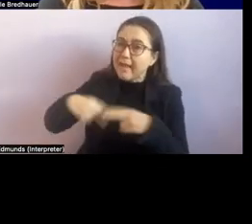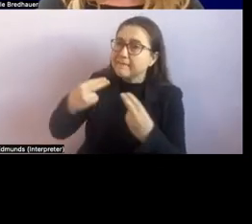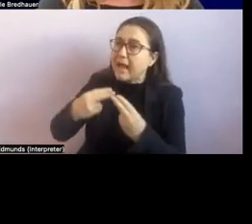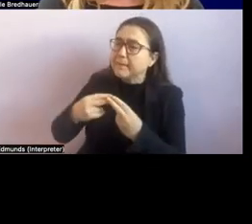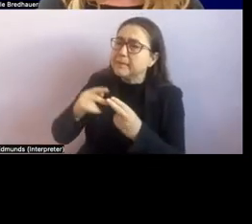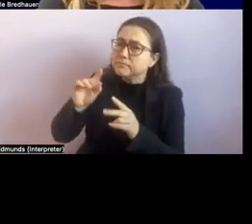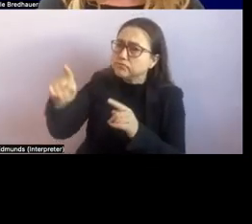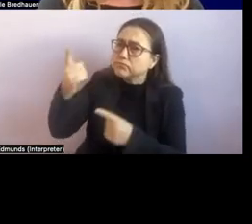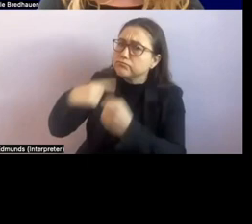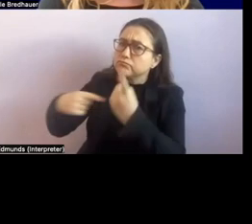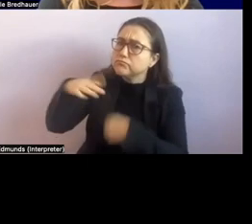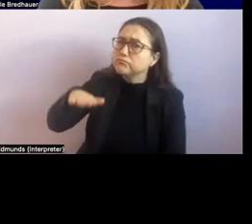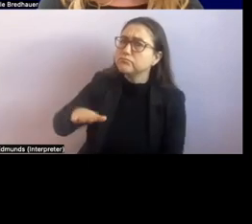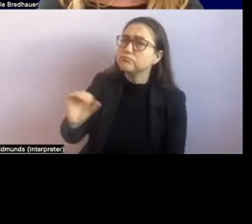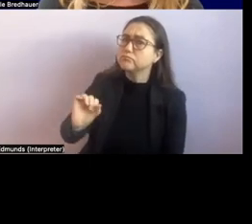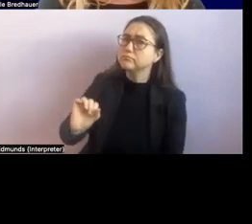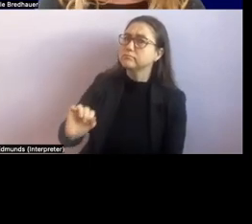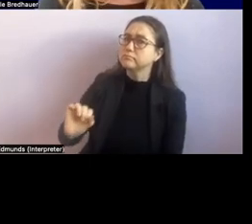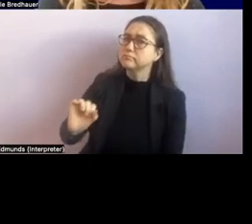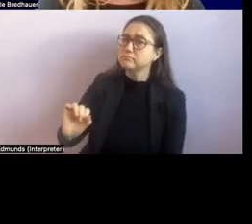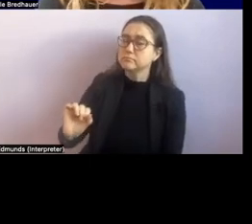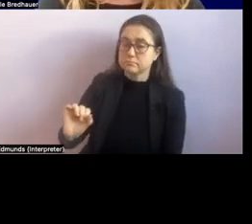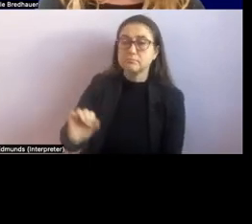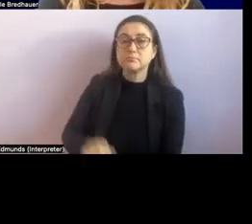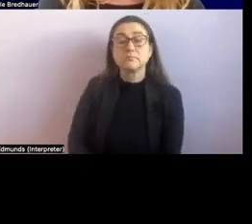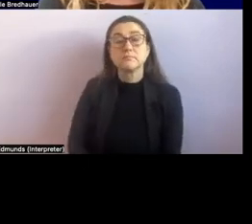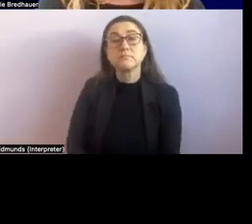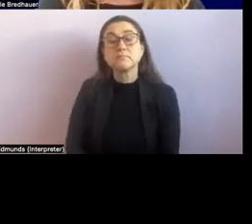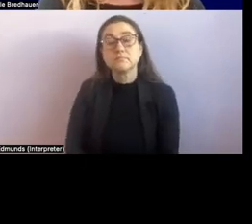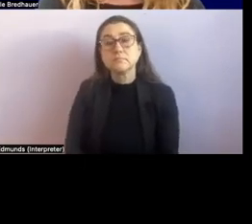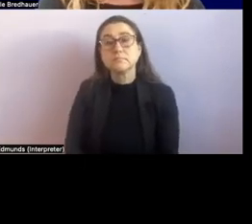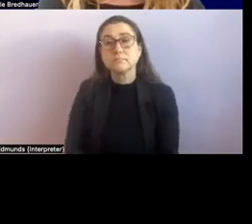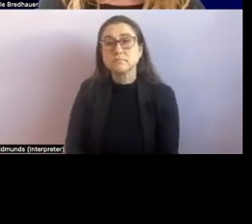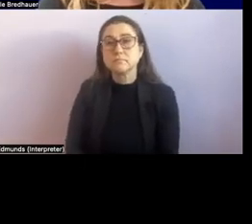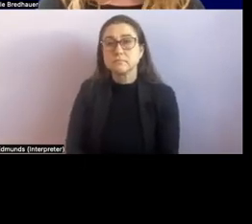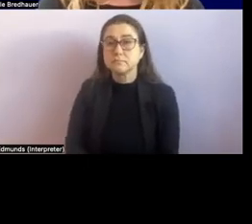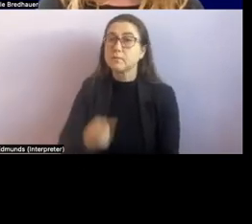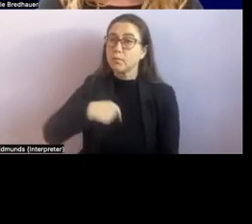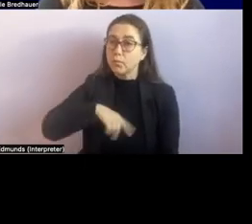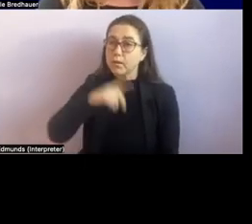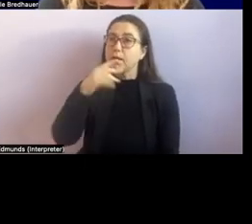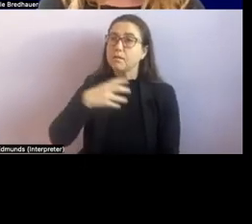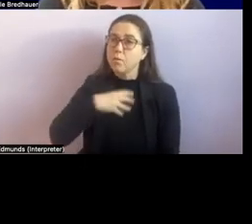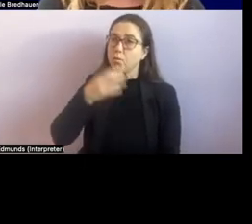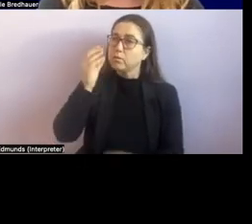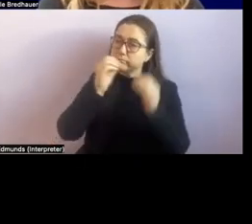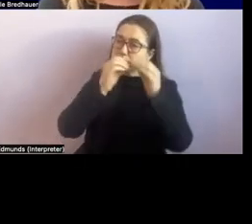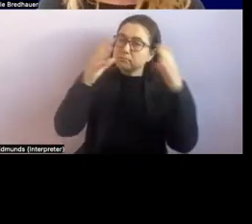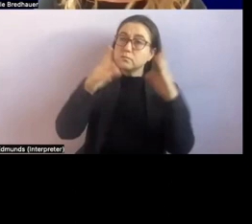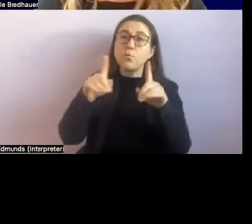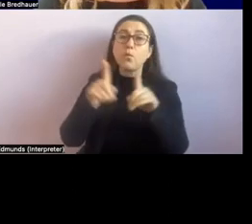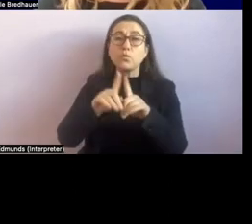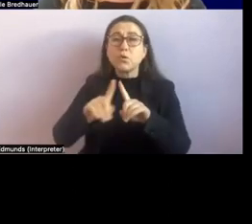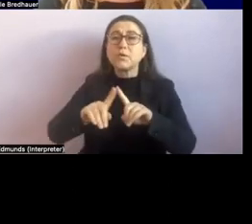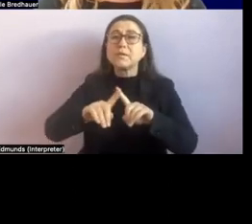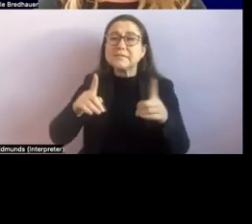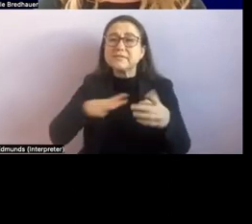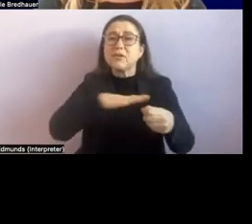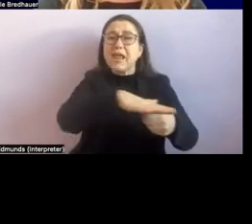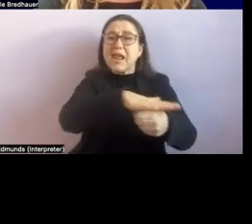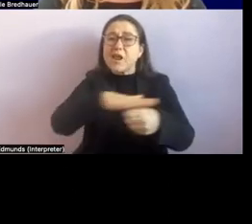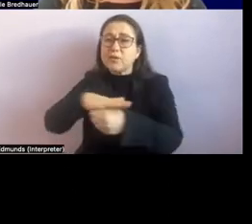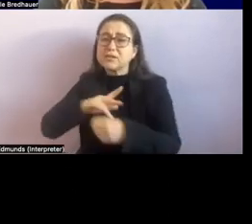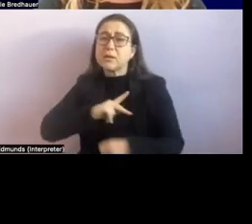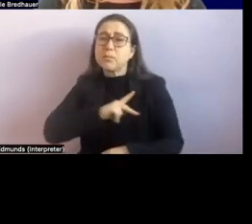learners. And also the transdisciplinary team, the